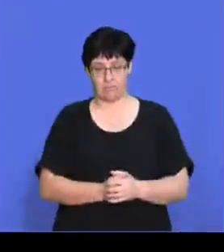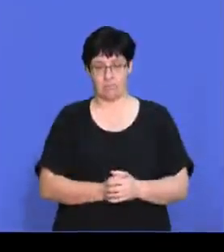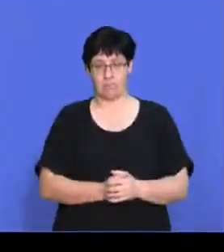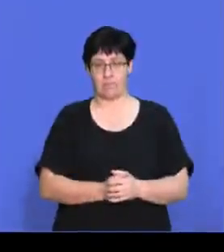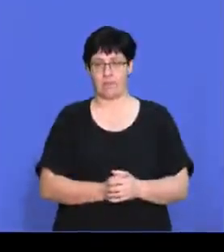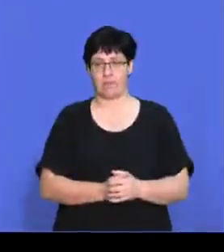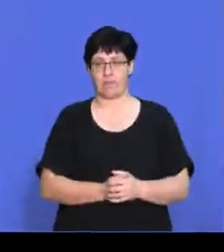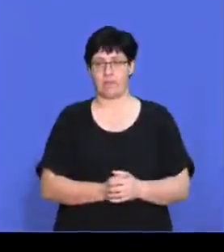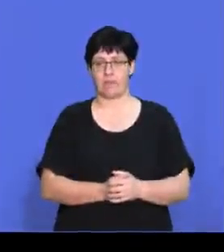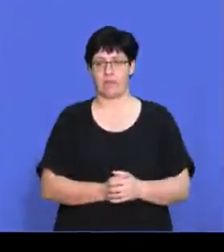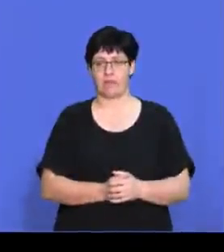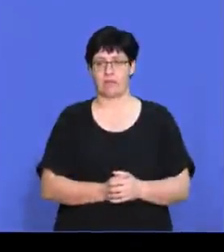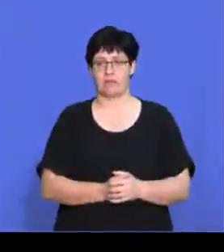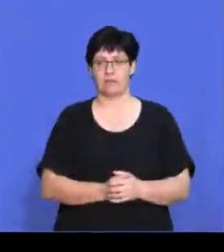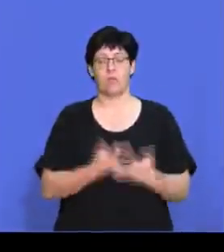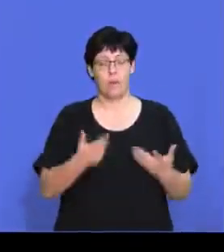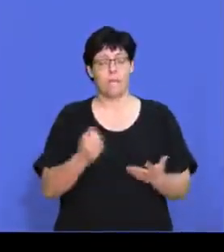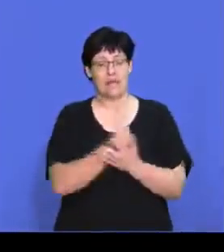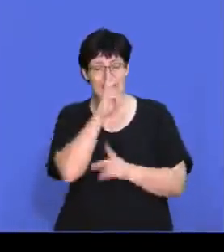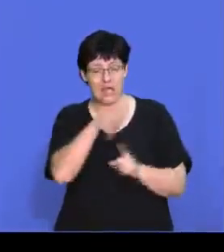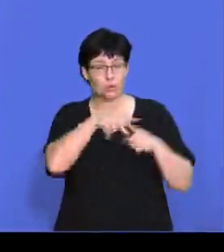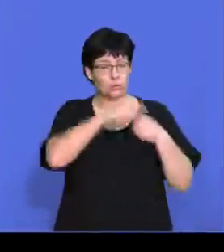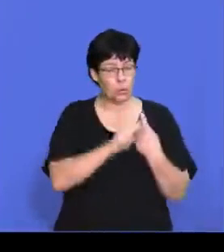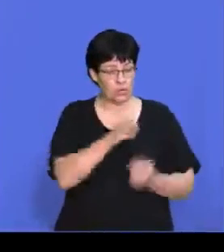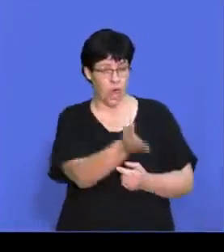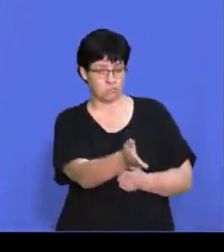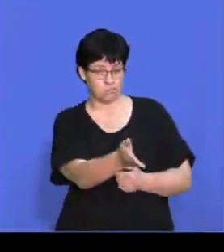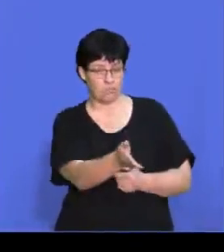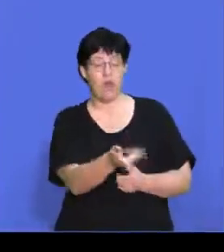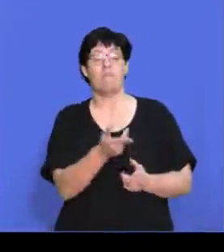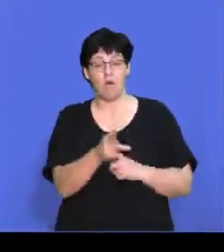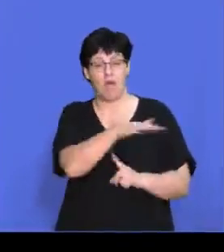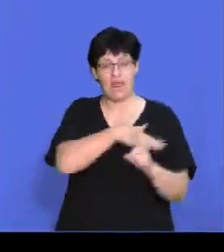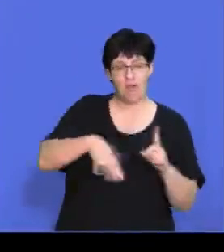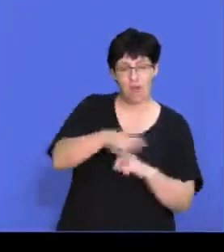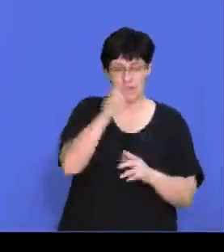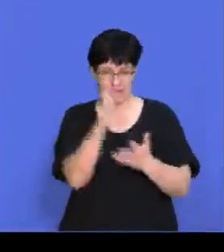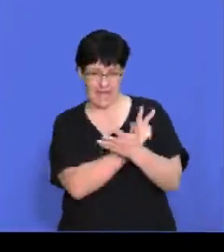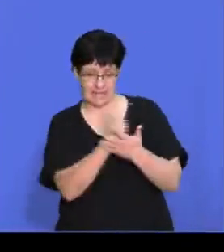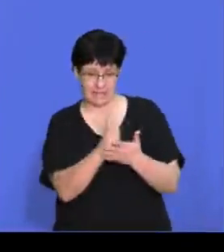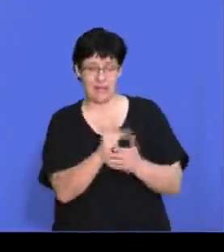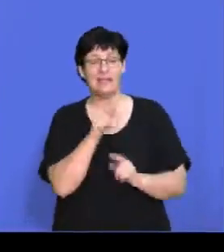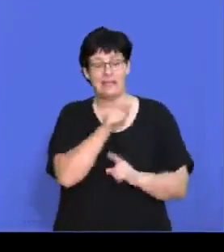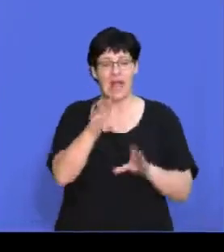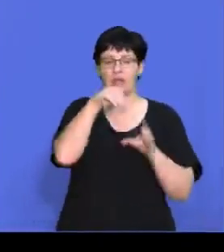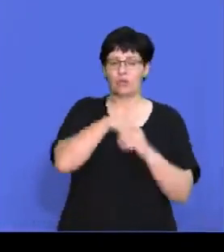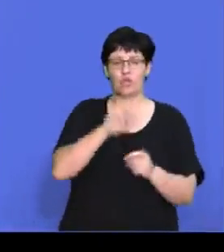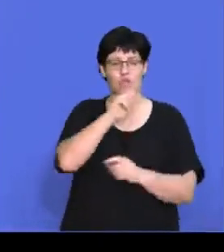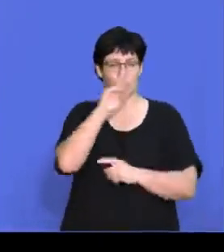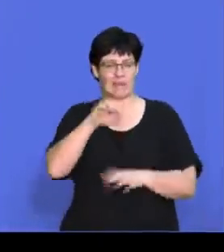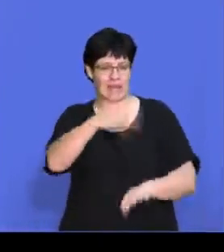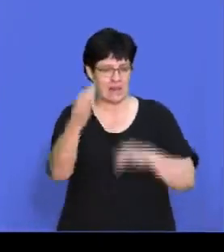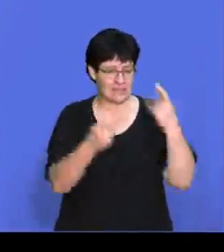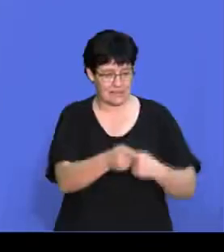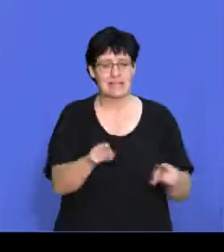But we have to see what tools are available for environmental scanning. And these may include a SWOT analysis, as I've